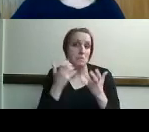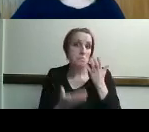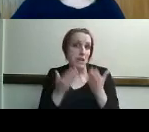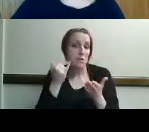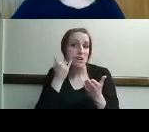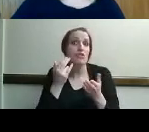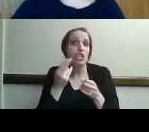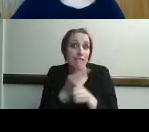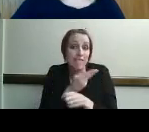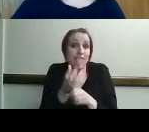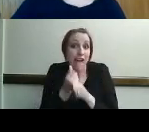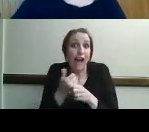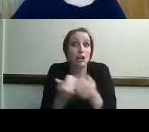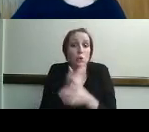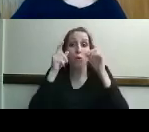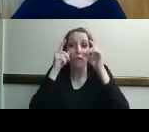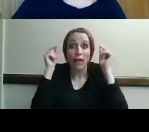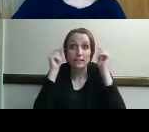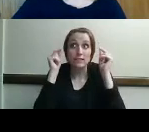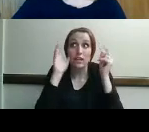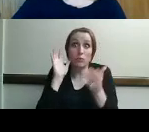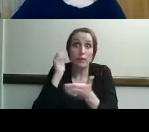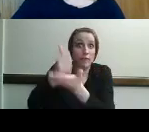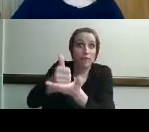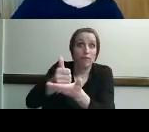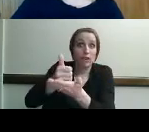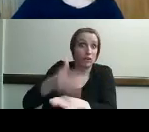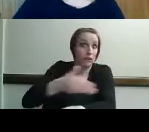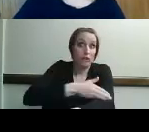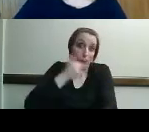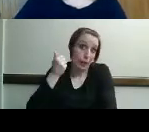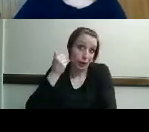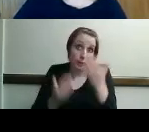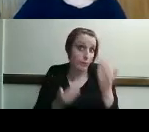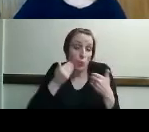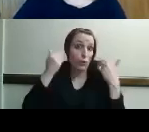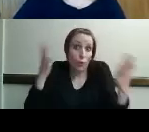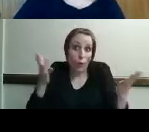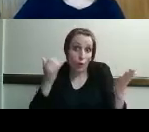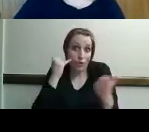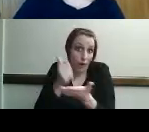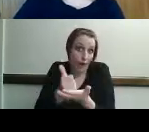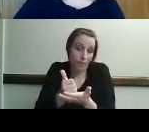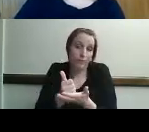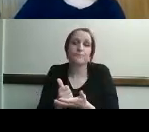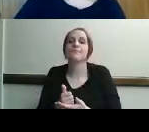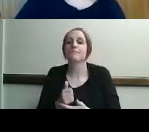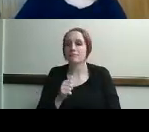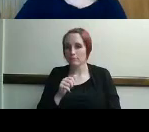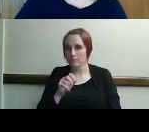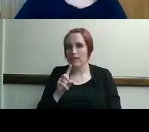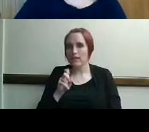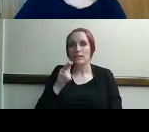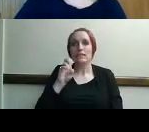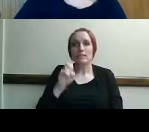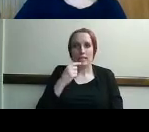because she simply hasn't been correct right we don't know at this point in time you're right um